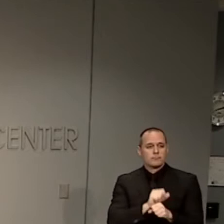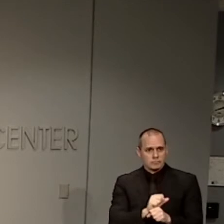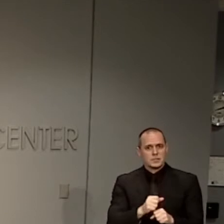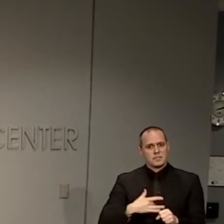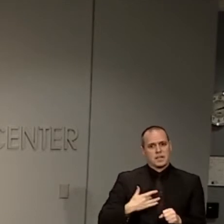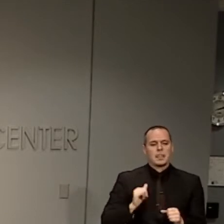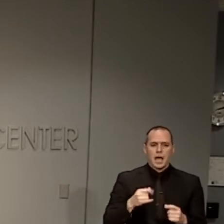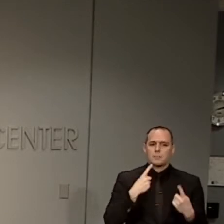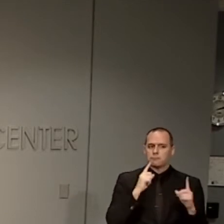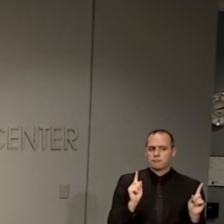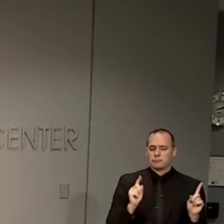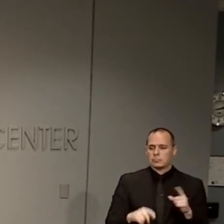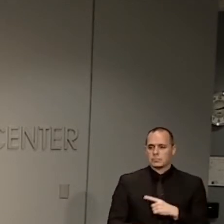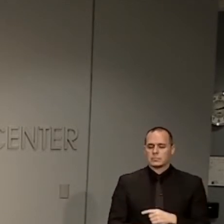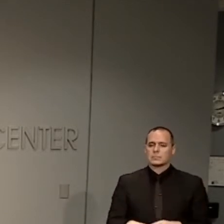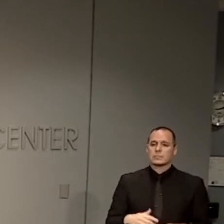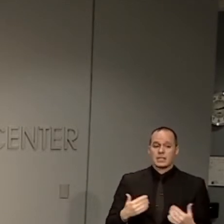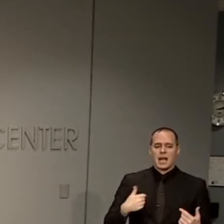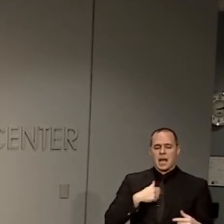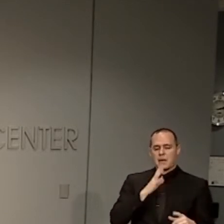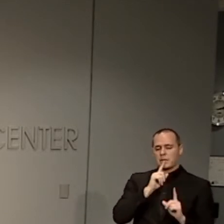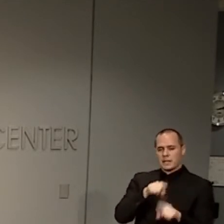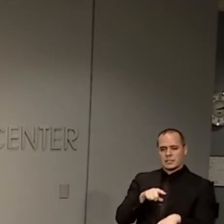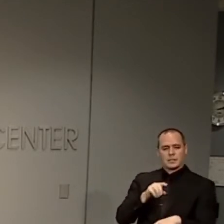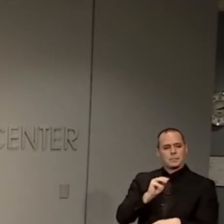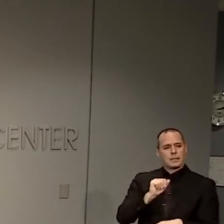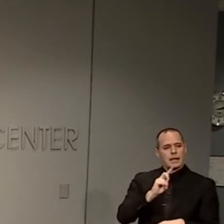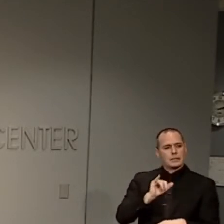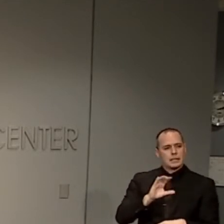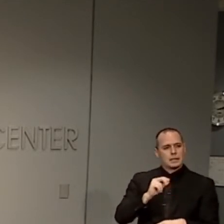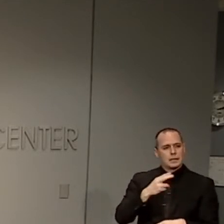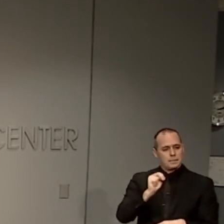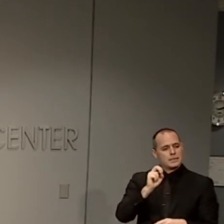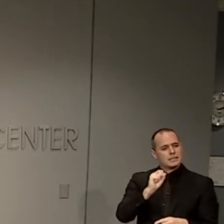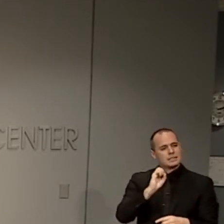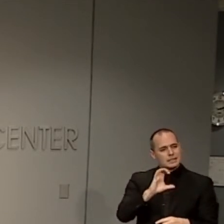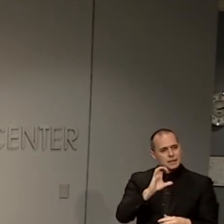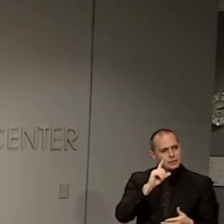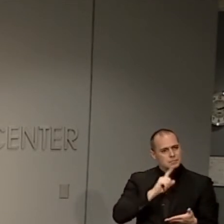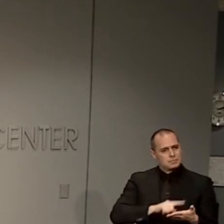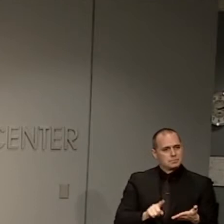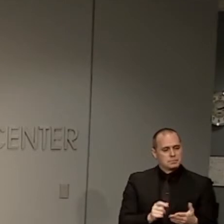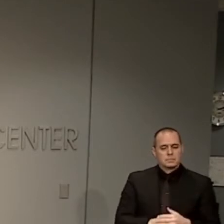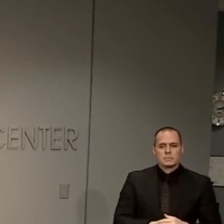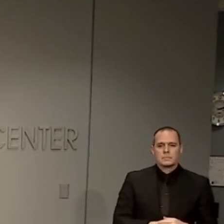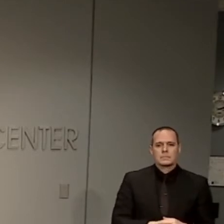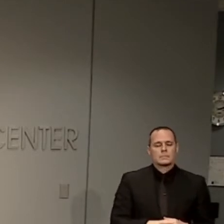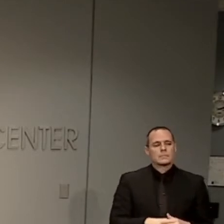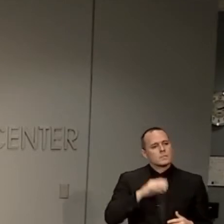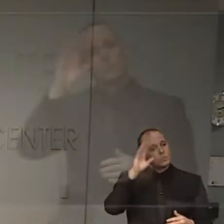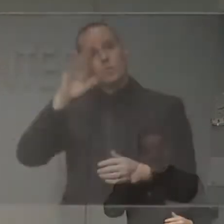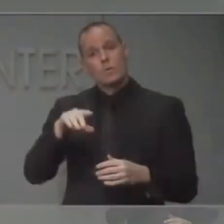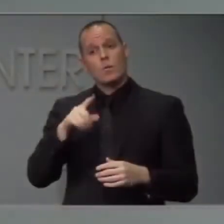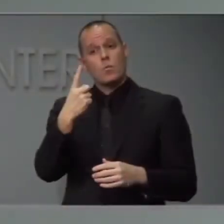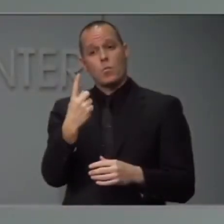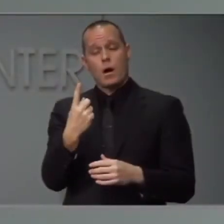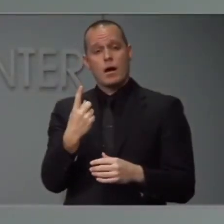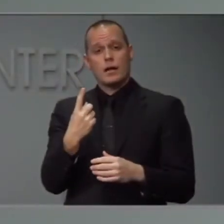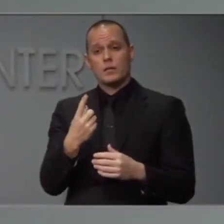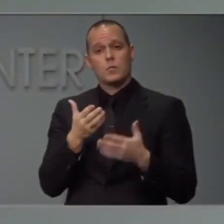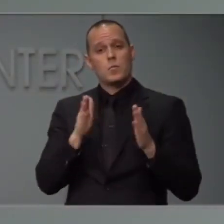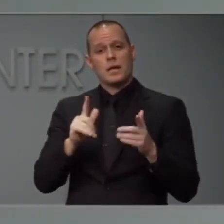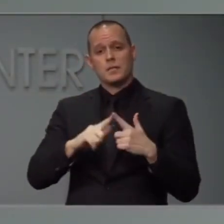is Mandy Cohen. Thank you for the question. So, as you know, that one of the tools that we have to